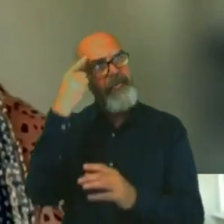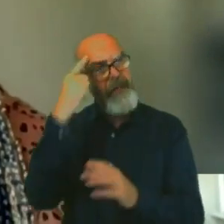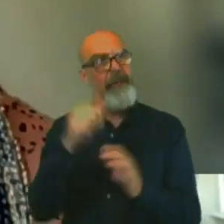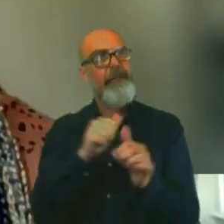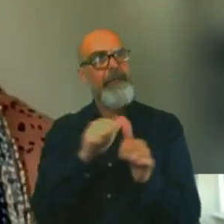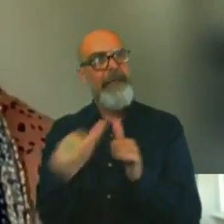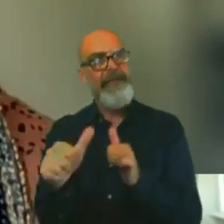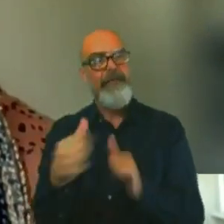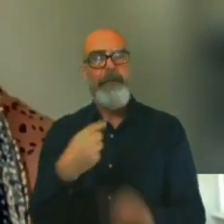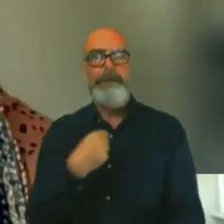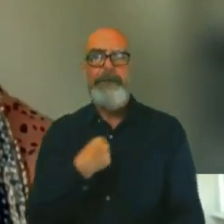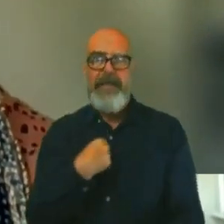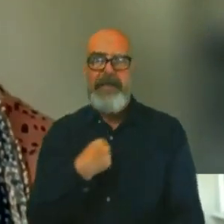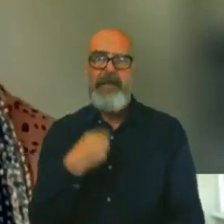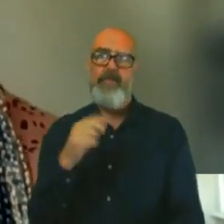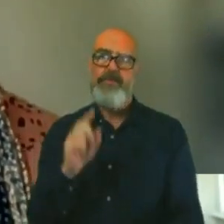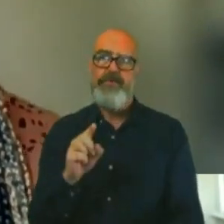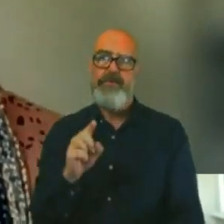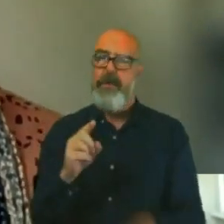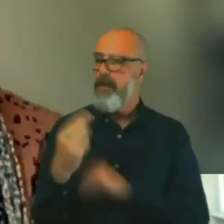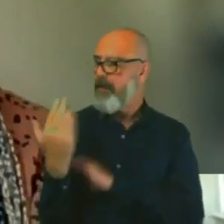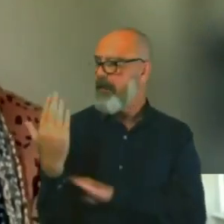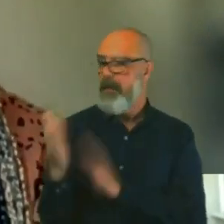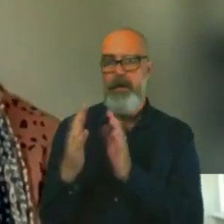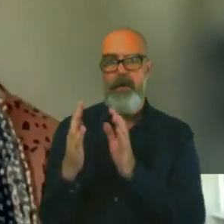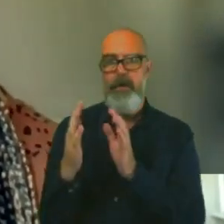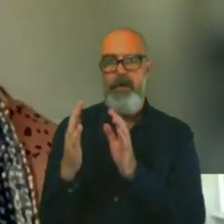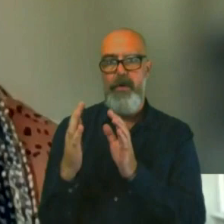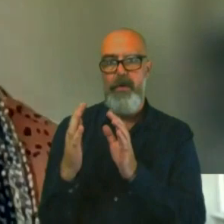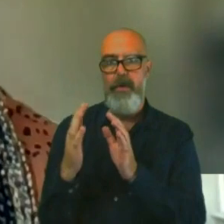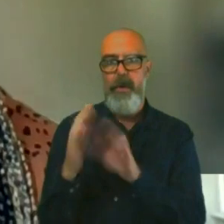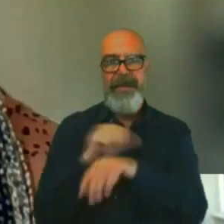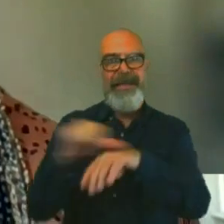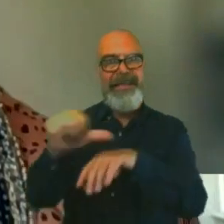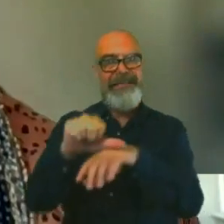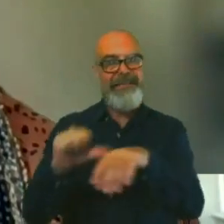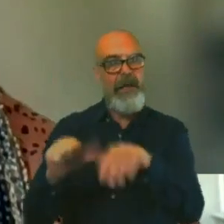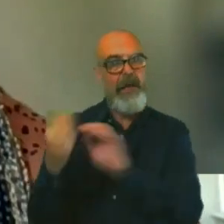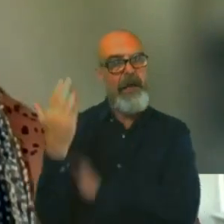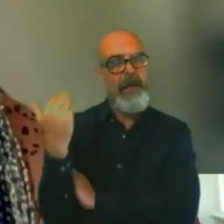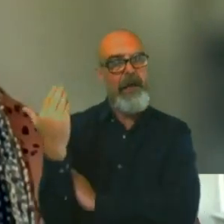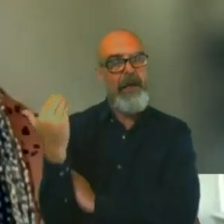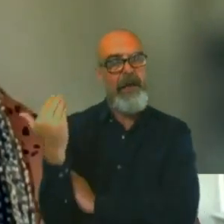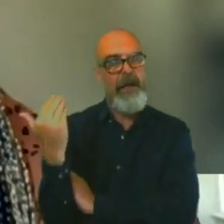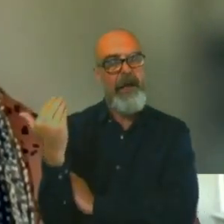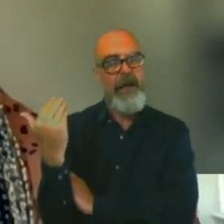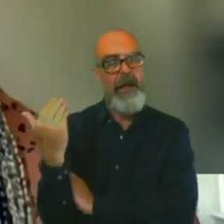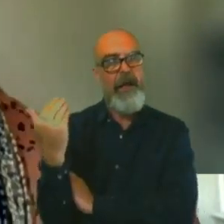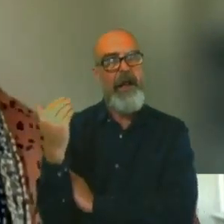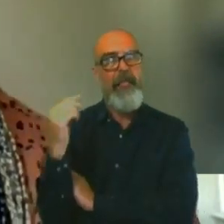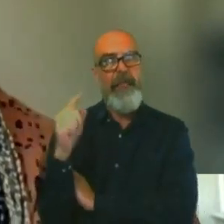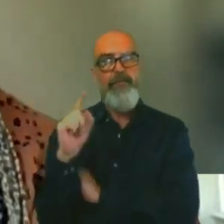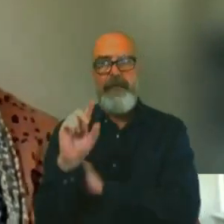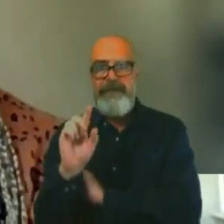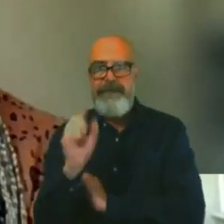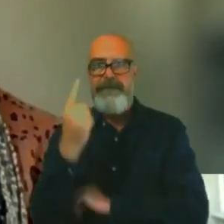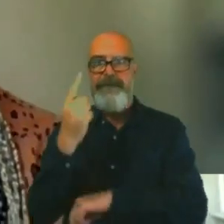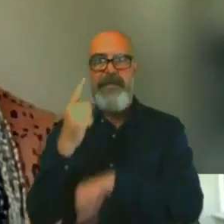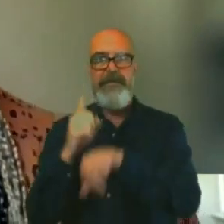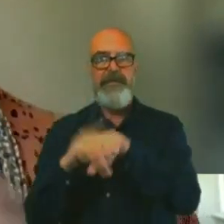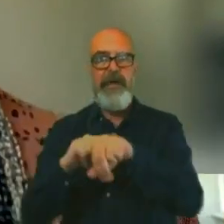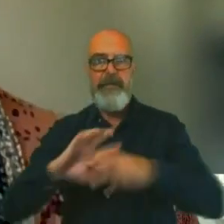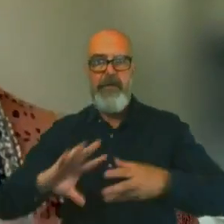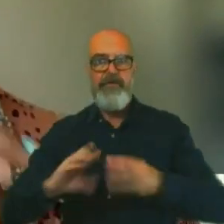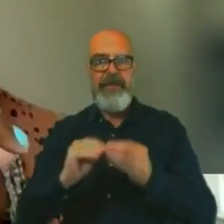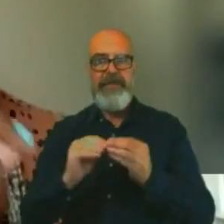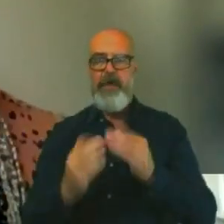was a recent one we did over the weekend, oh, sorry, over the Easter. And it was the first time that we did a new type of track fixing.